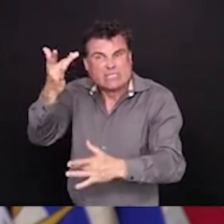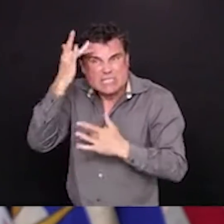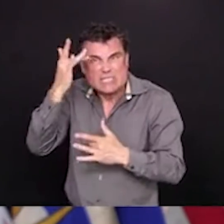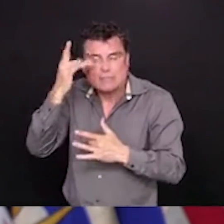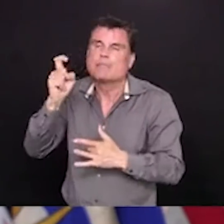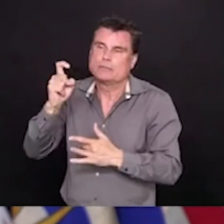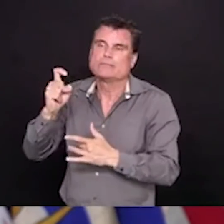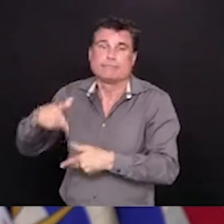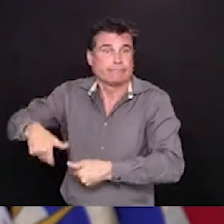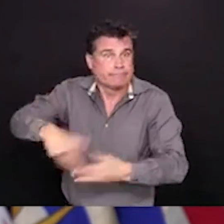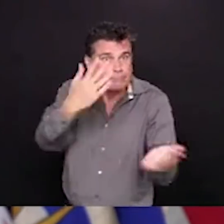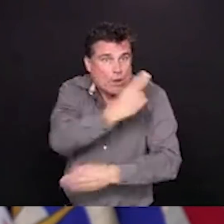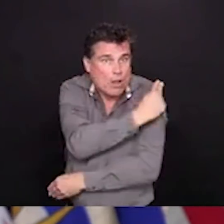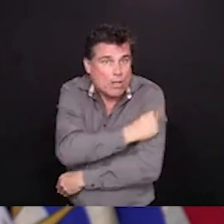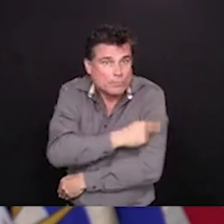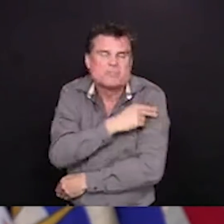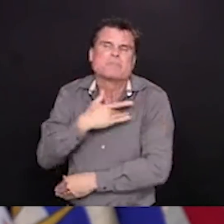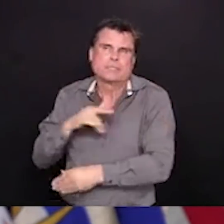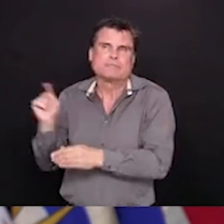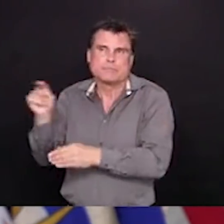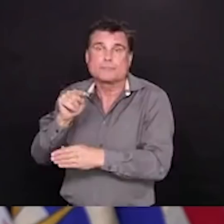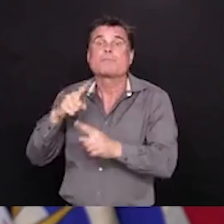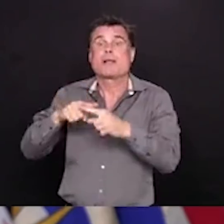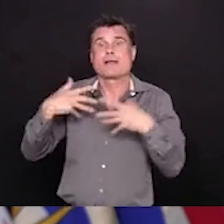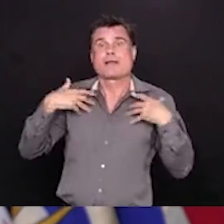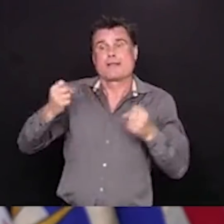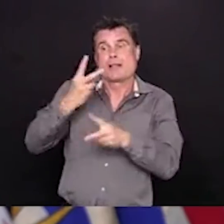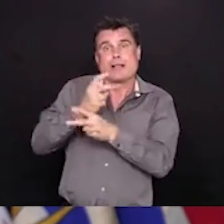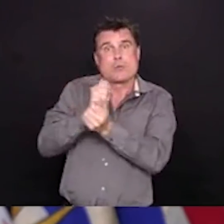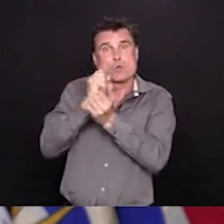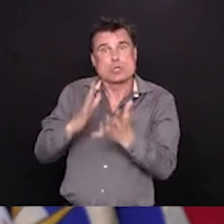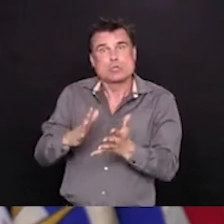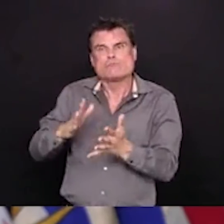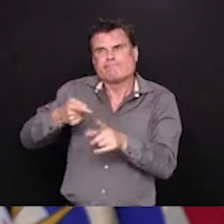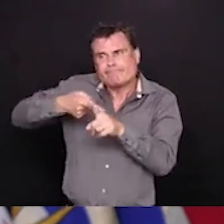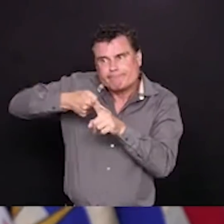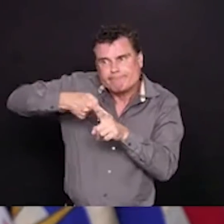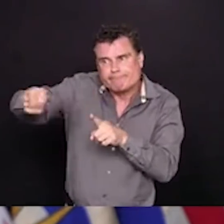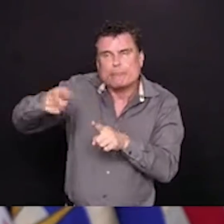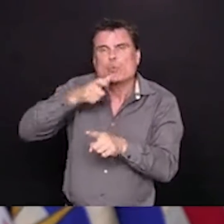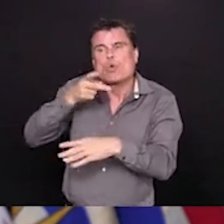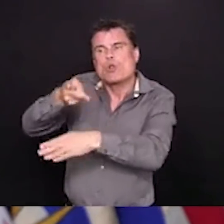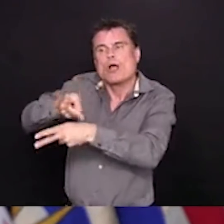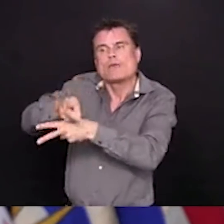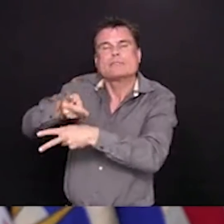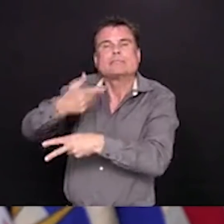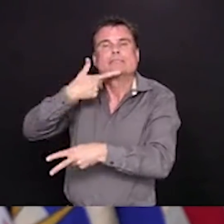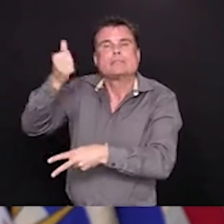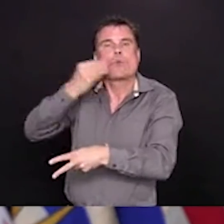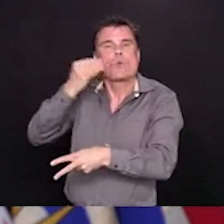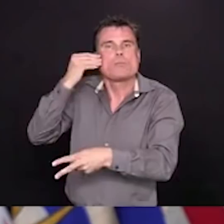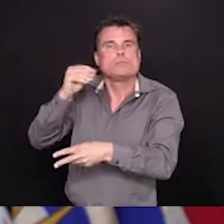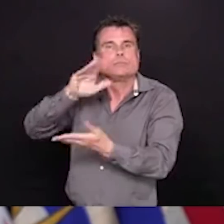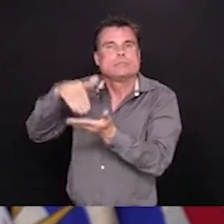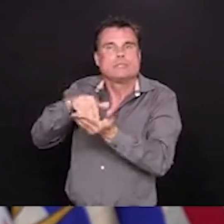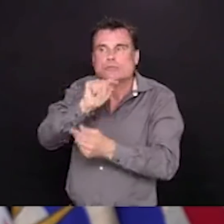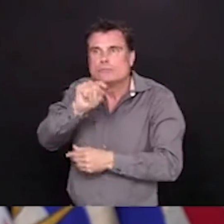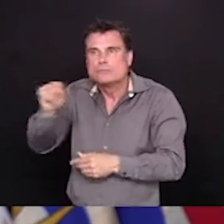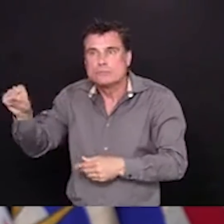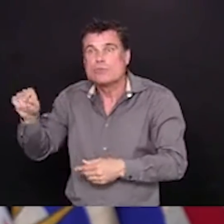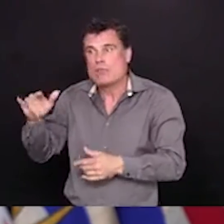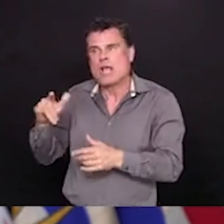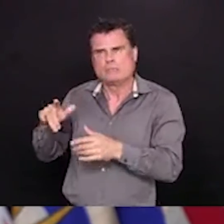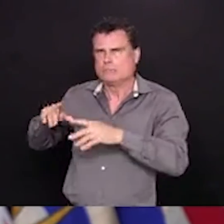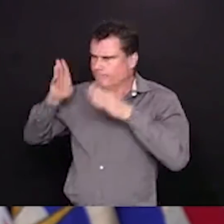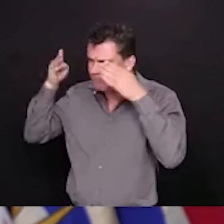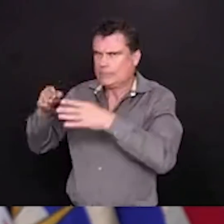We're now using testing again, and as of about 10 days ago, to help us quickly identify and address any